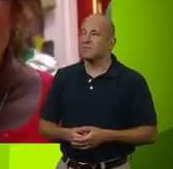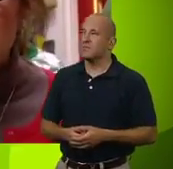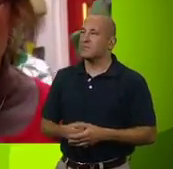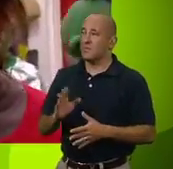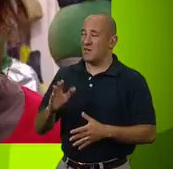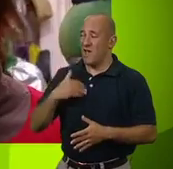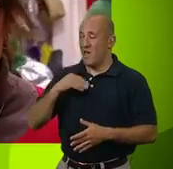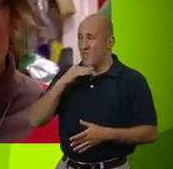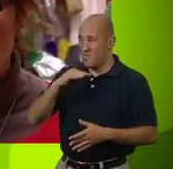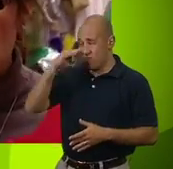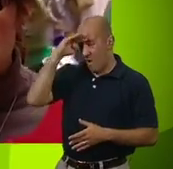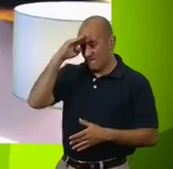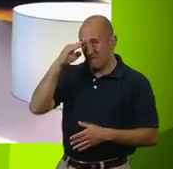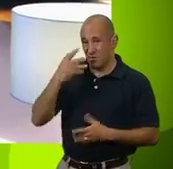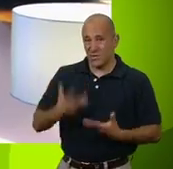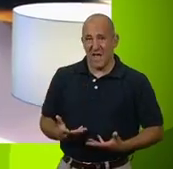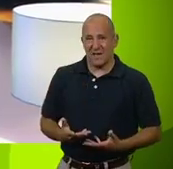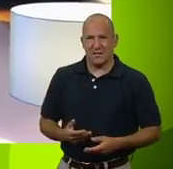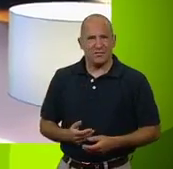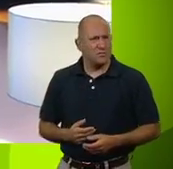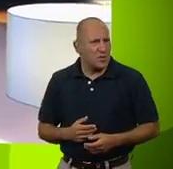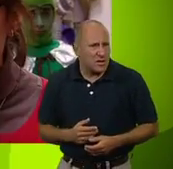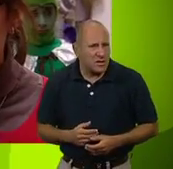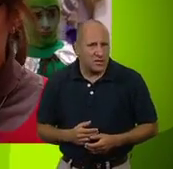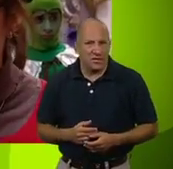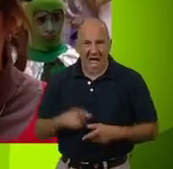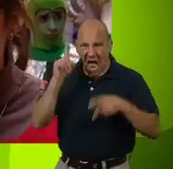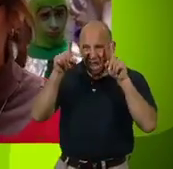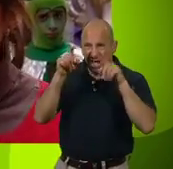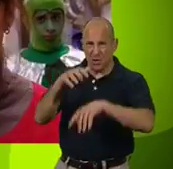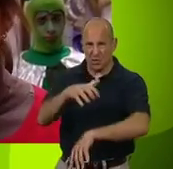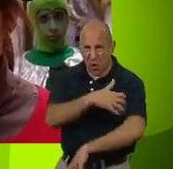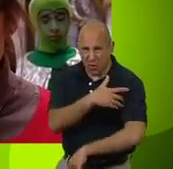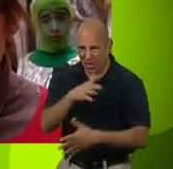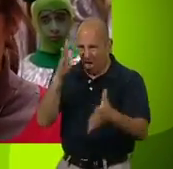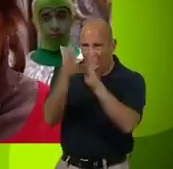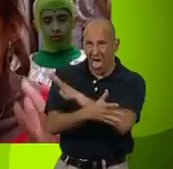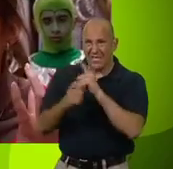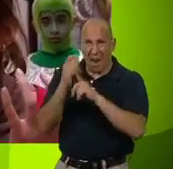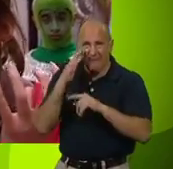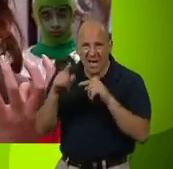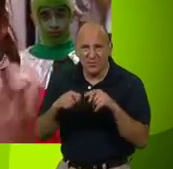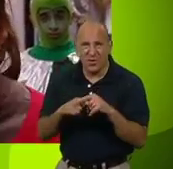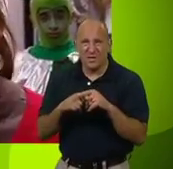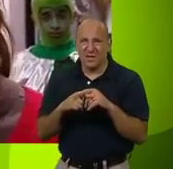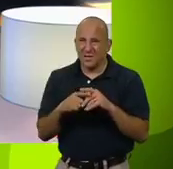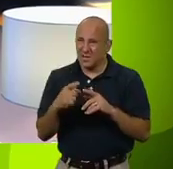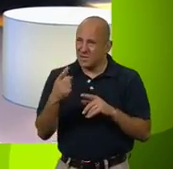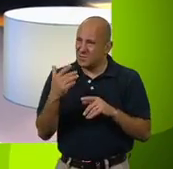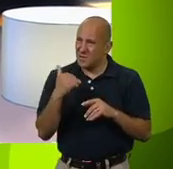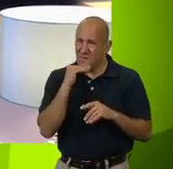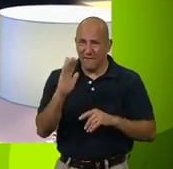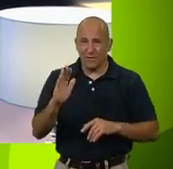I have had enough for one day! I beg your pardon? Aliens! Rudeness! Wrecking Danny's bedroom! There's only so much I can take!